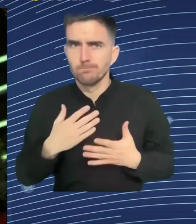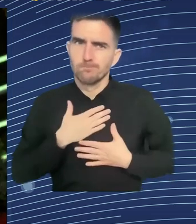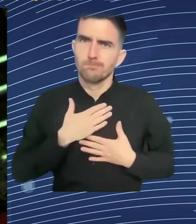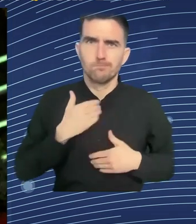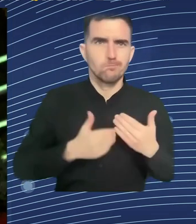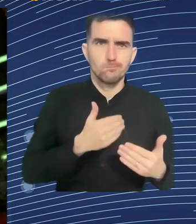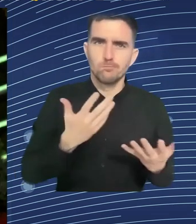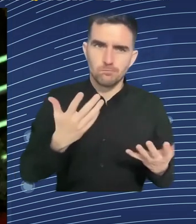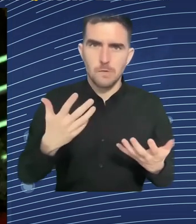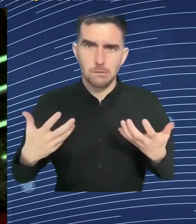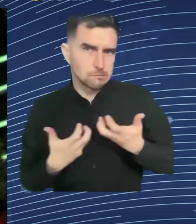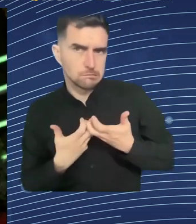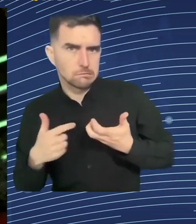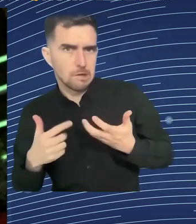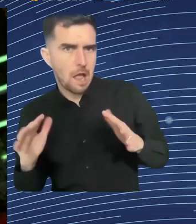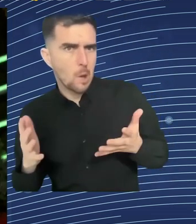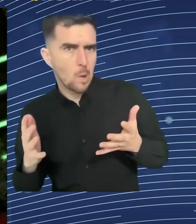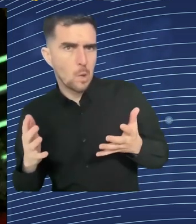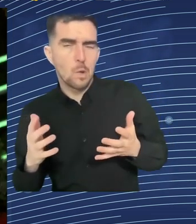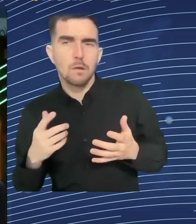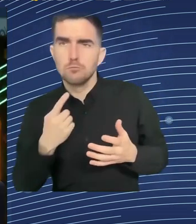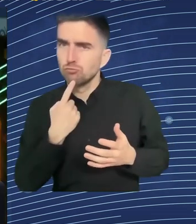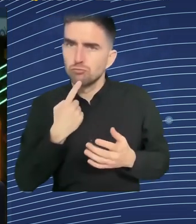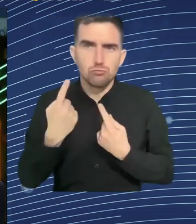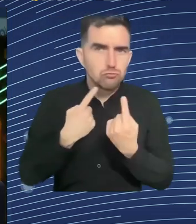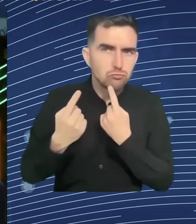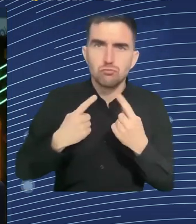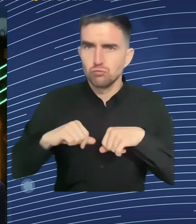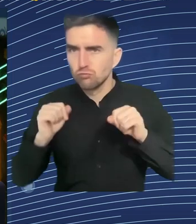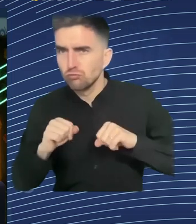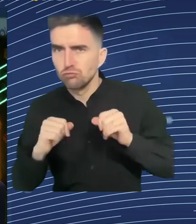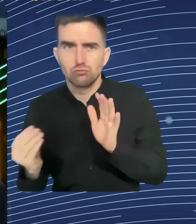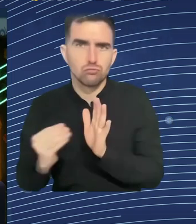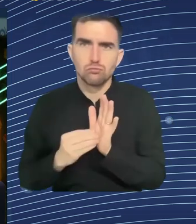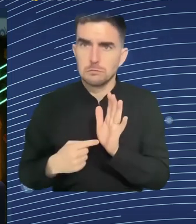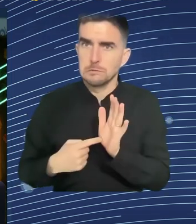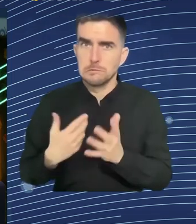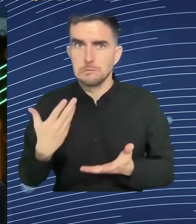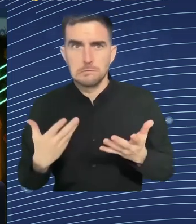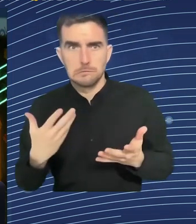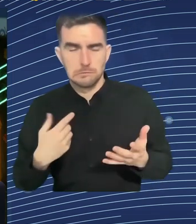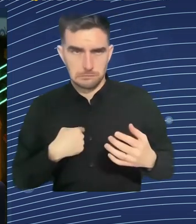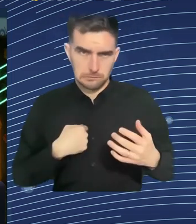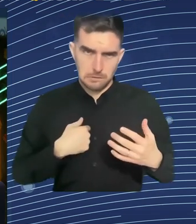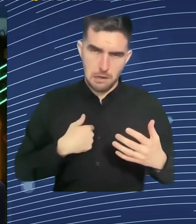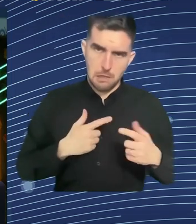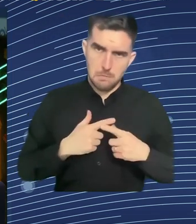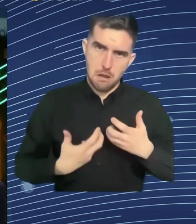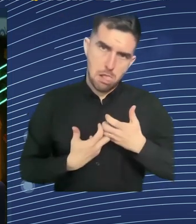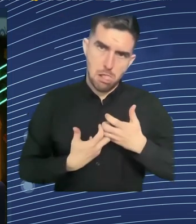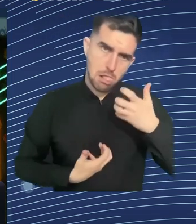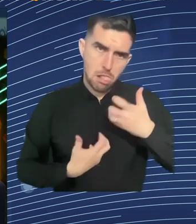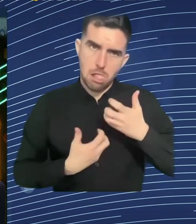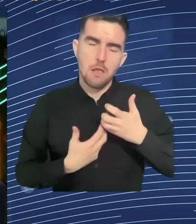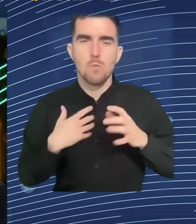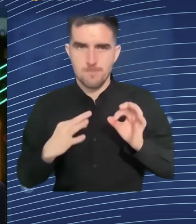technology, or even just in how we interact with each other, it's asking yourself, well, is this actually an alignment with values such as